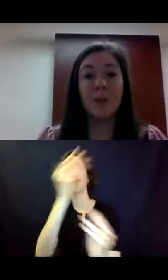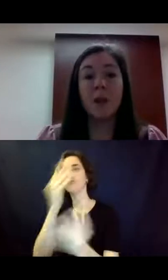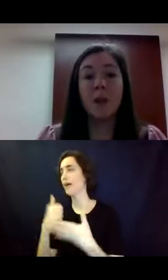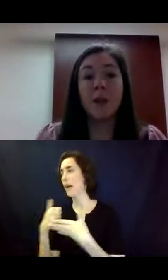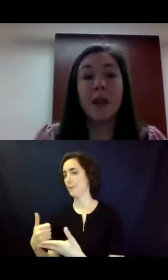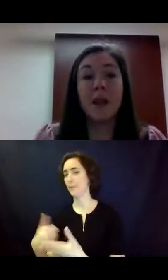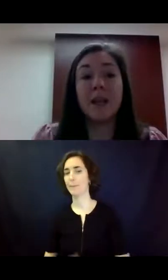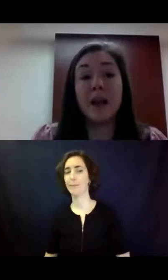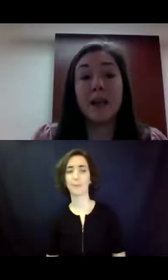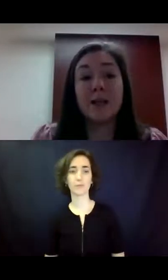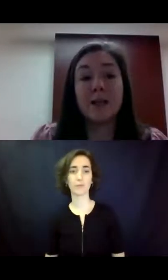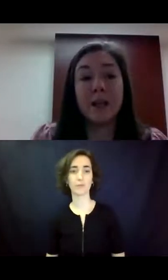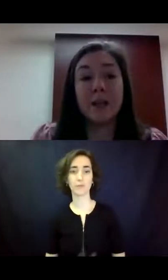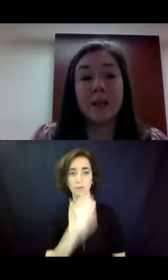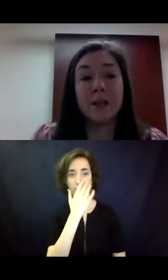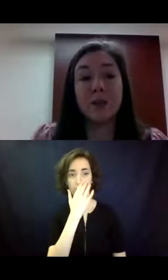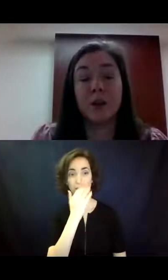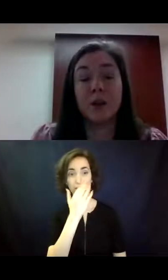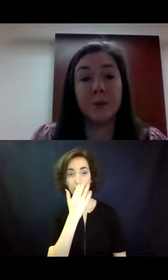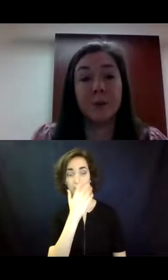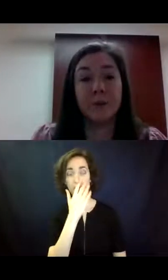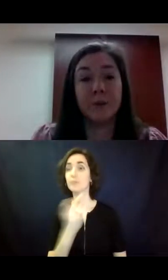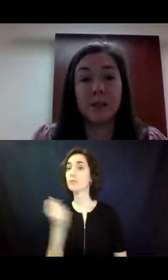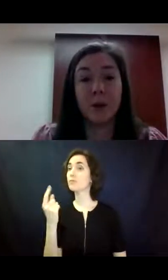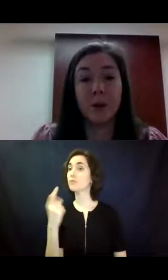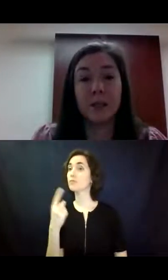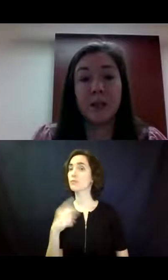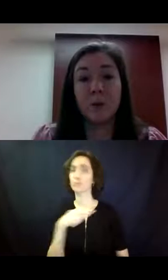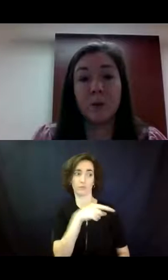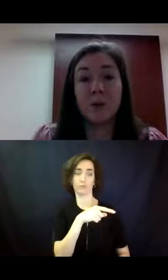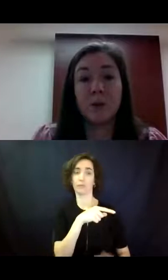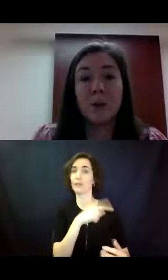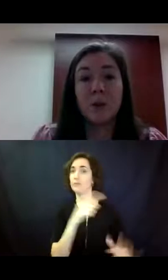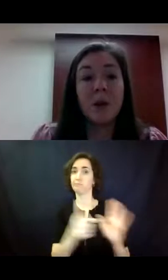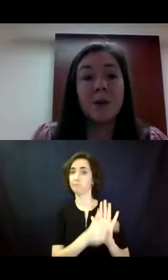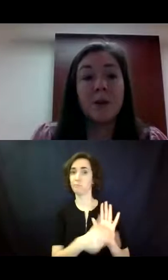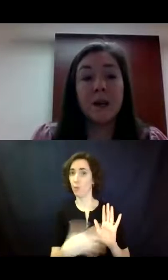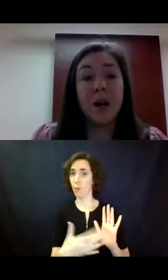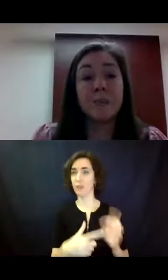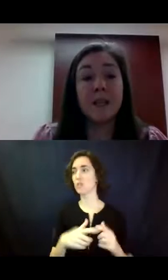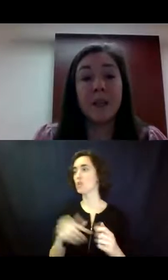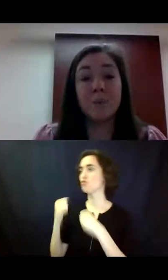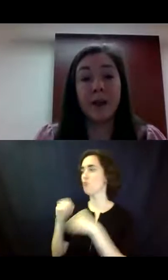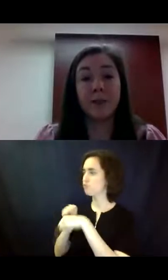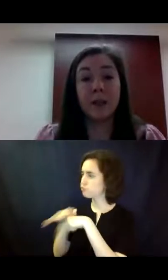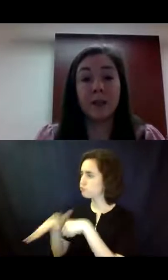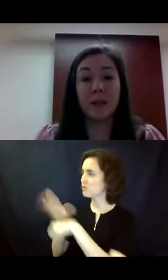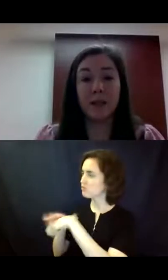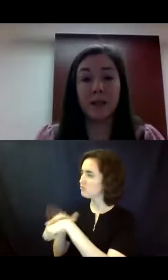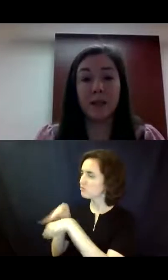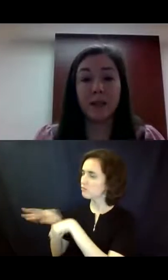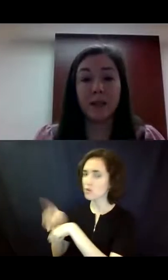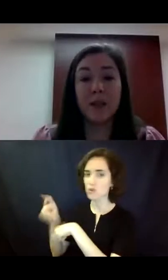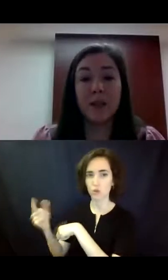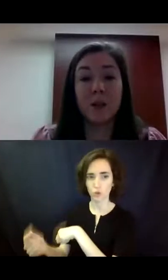They cannot exert undue influence upon the adult. They cannot obtain without the consent